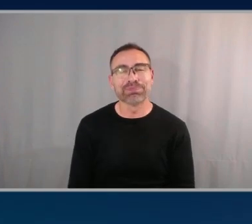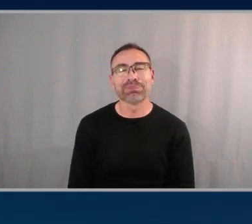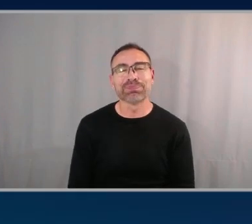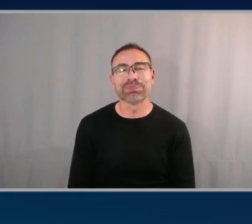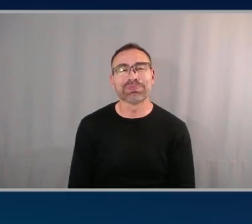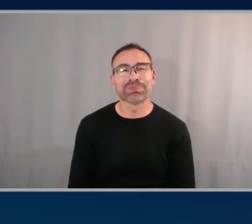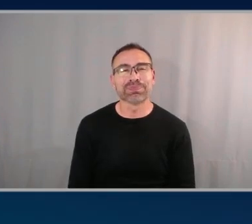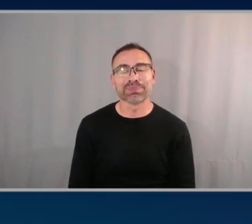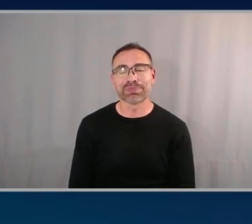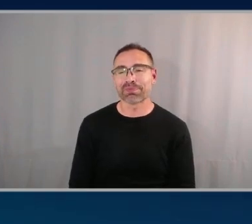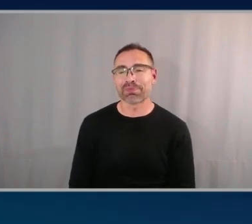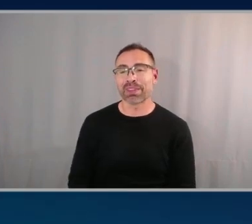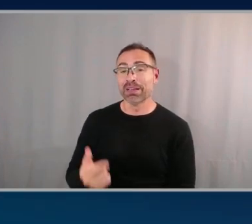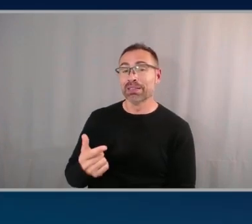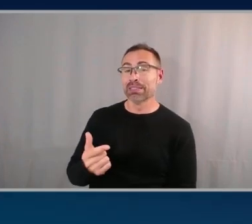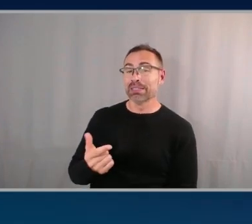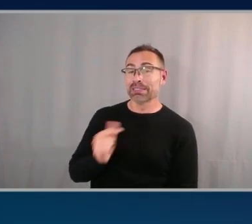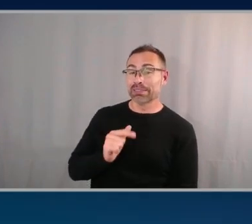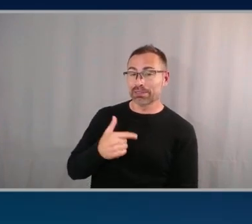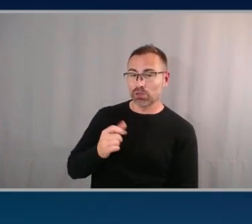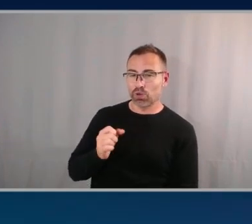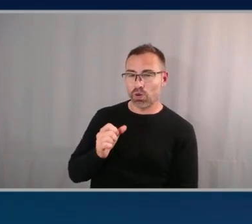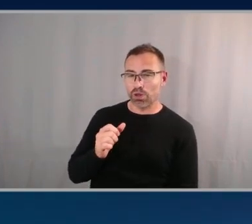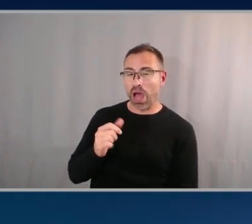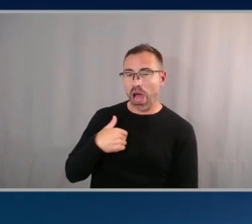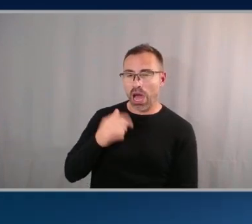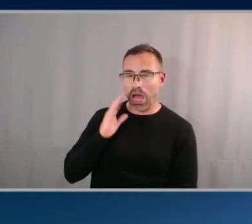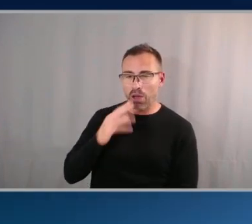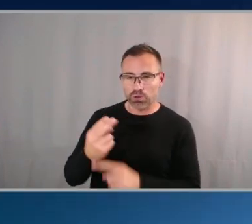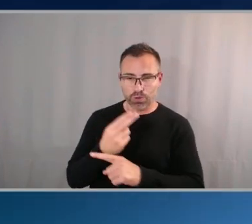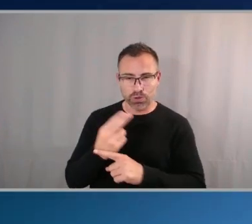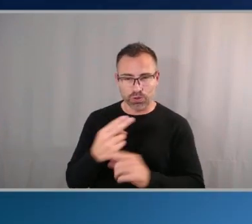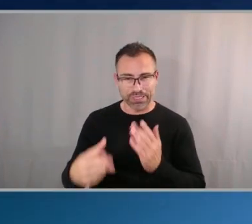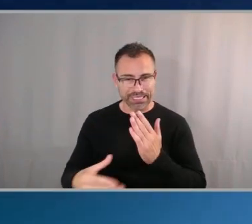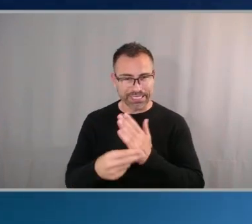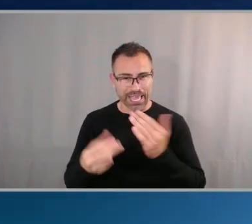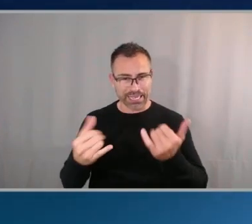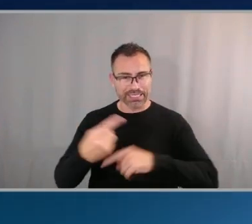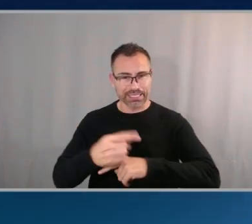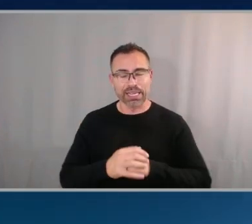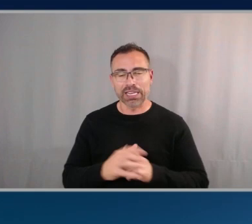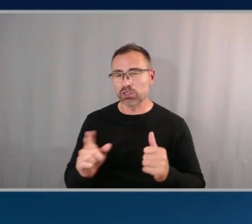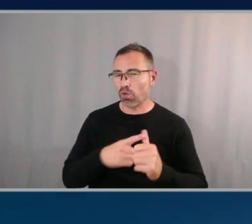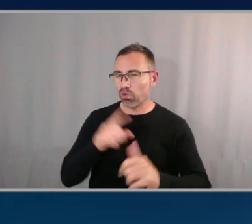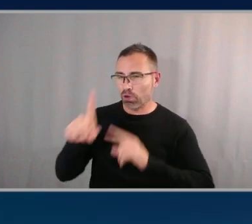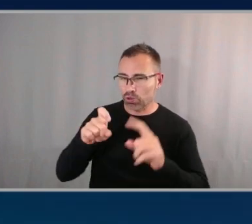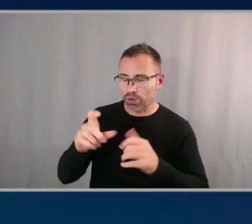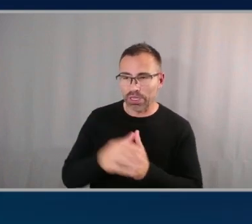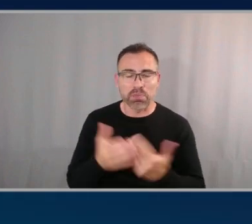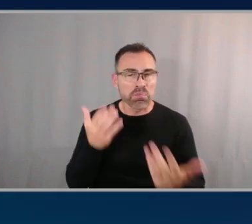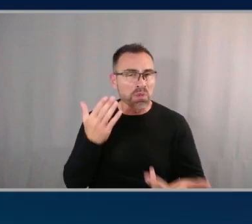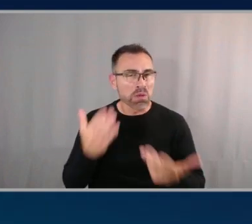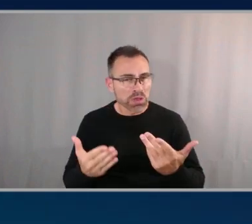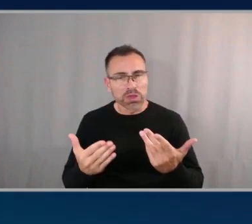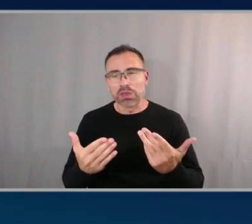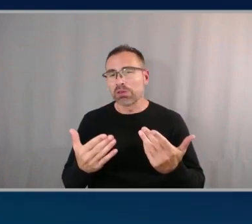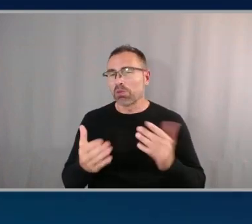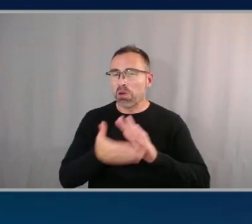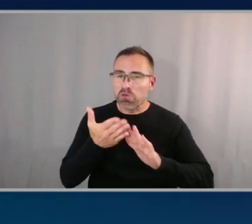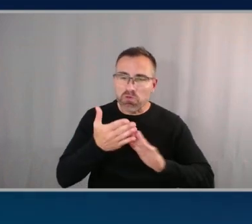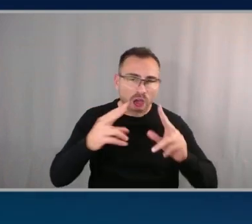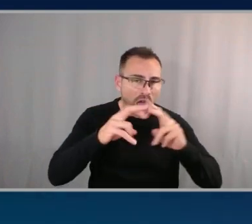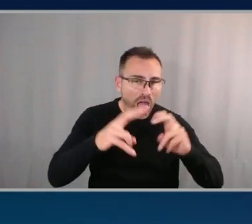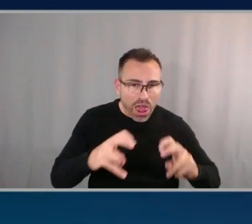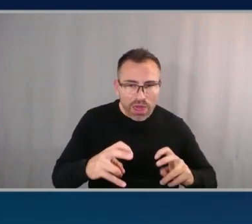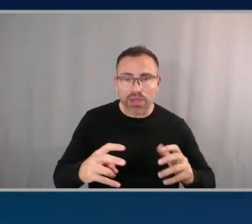uh the tags today that's the first query that we're gonna run so let's say your use case is you're trying to run analytics or and you want to avoid everything